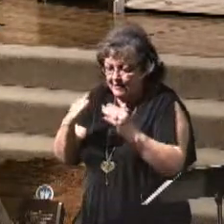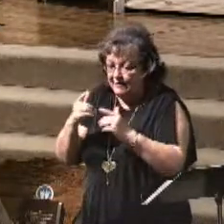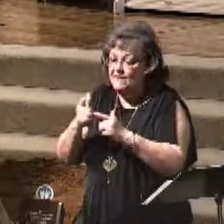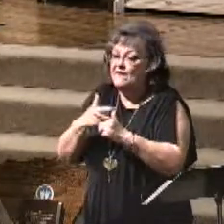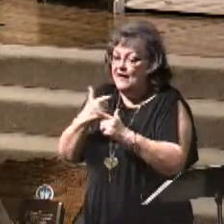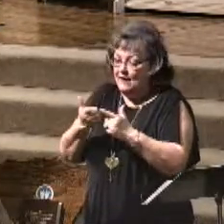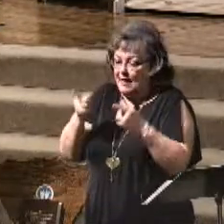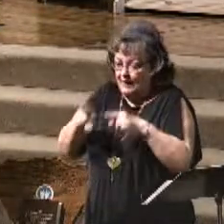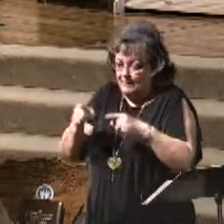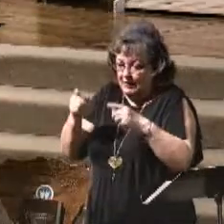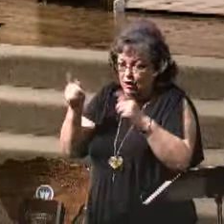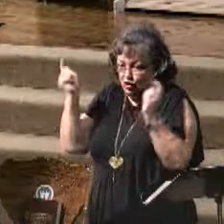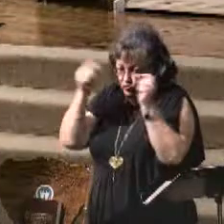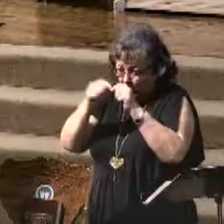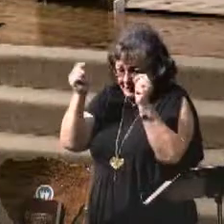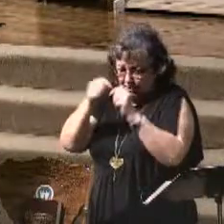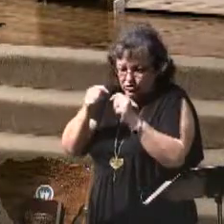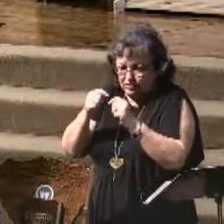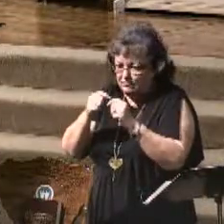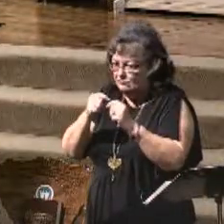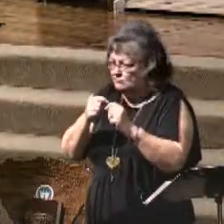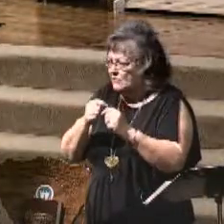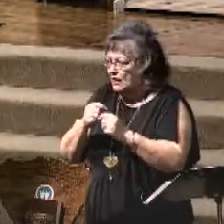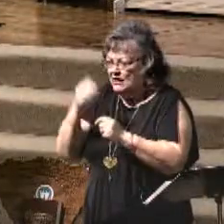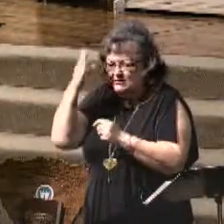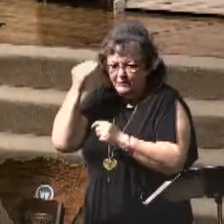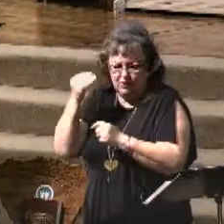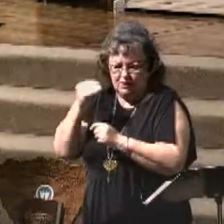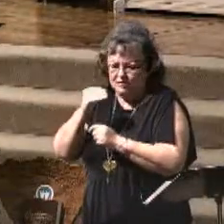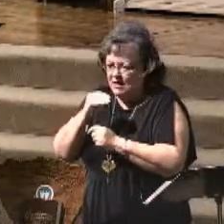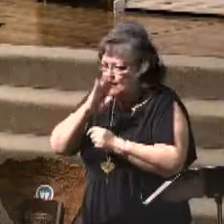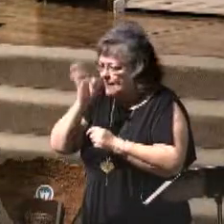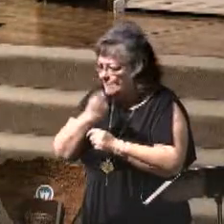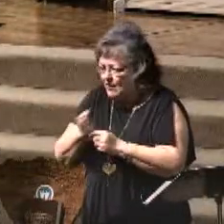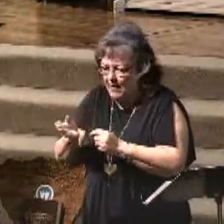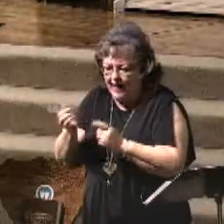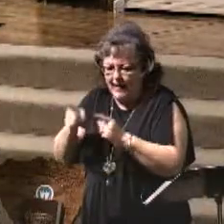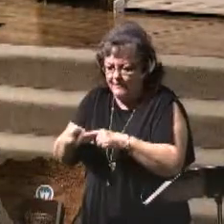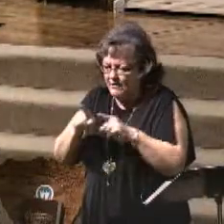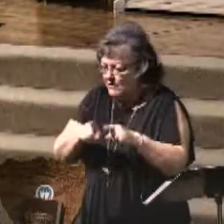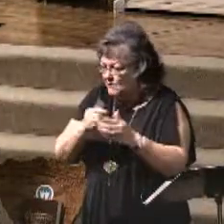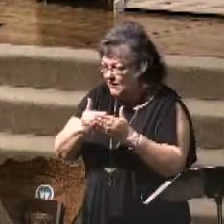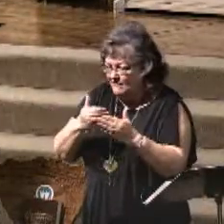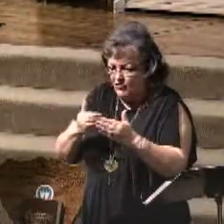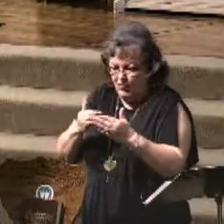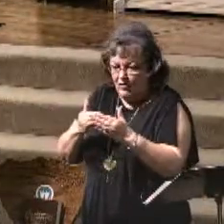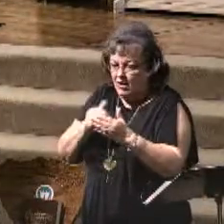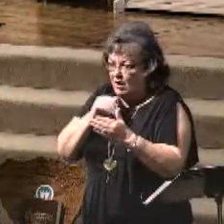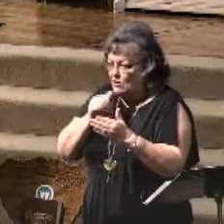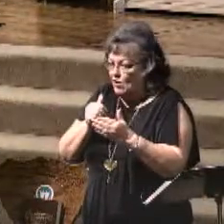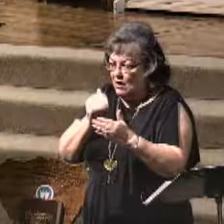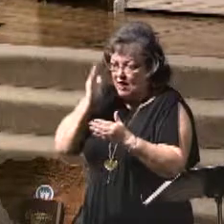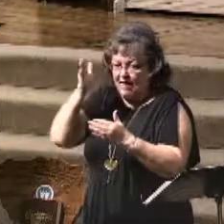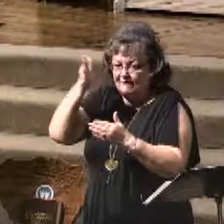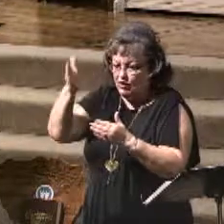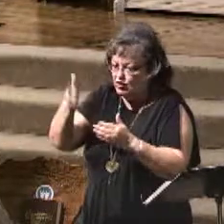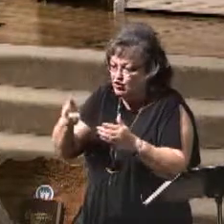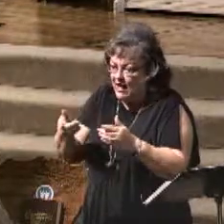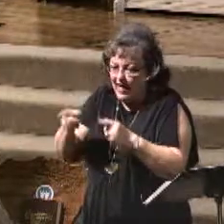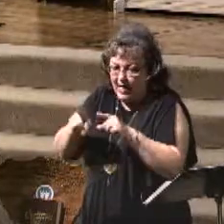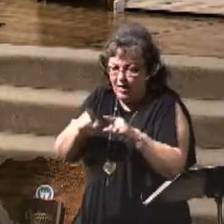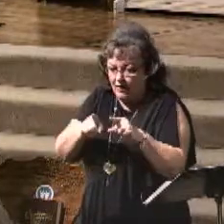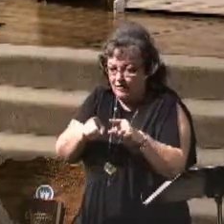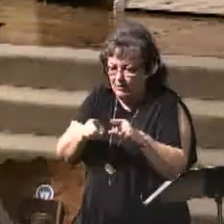tribulations, such as was not since the beginning of the world to this time, no, nor ever shall be. And except those days should be